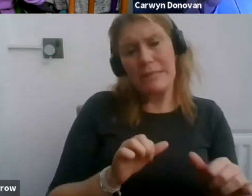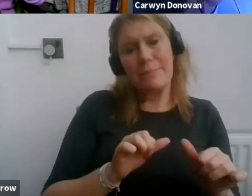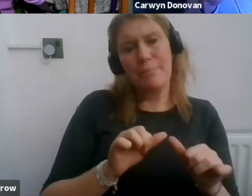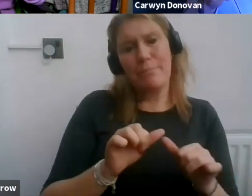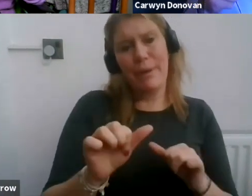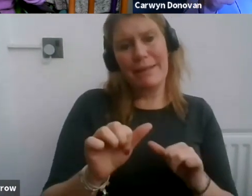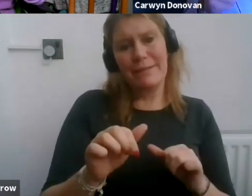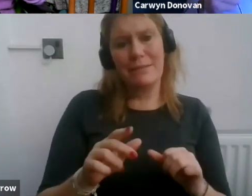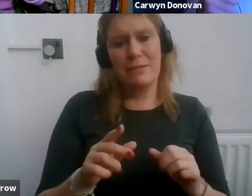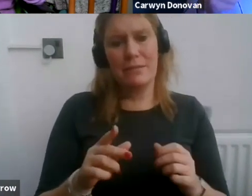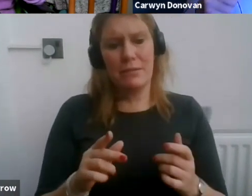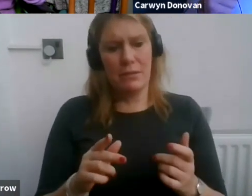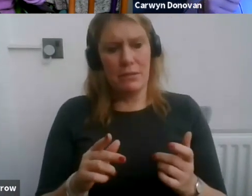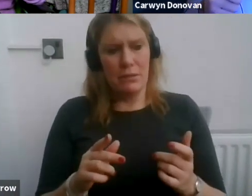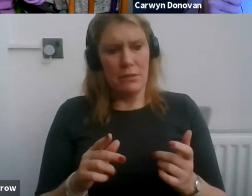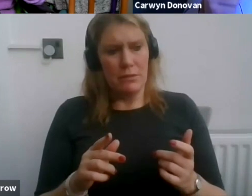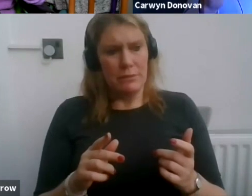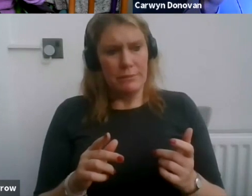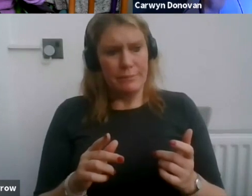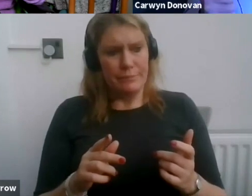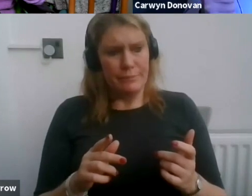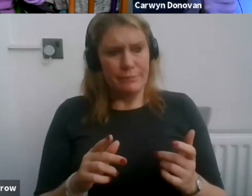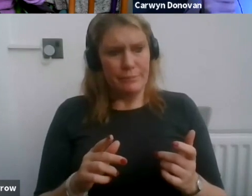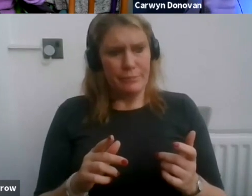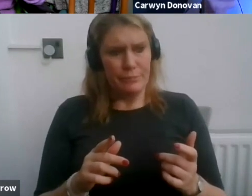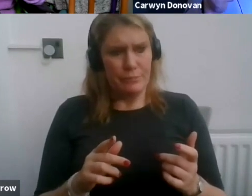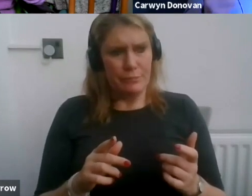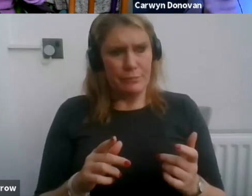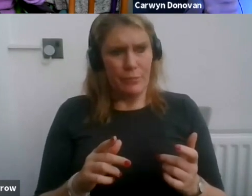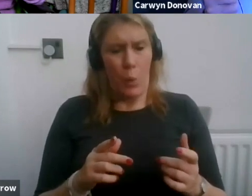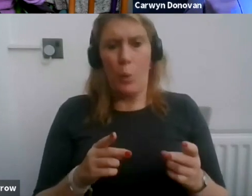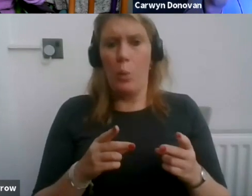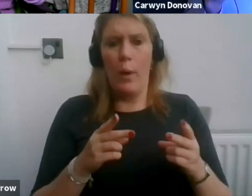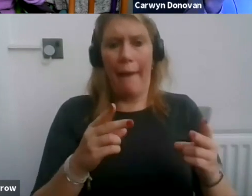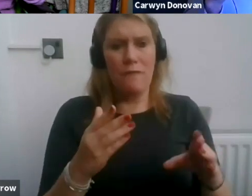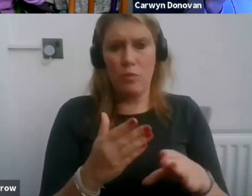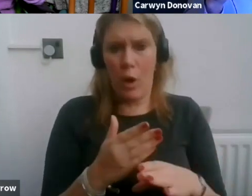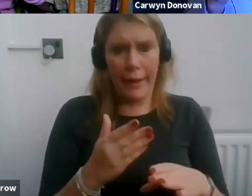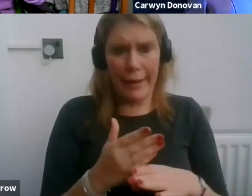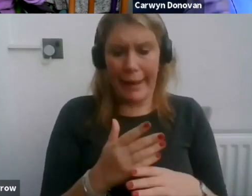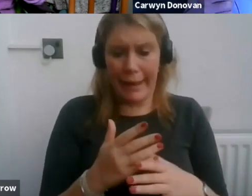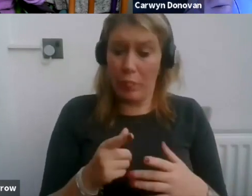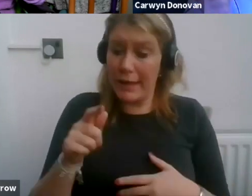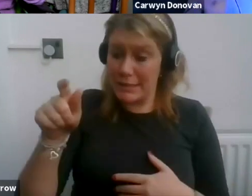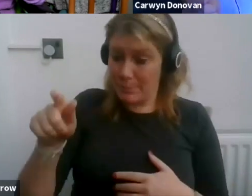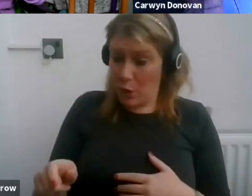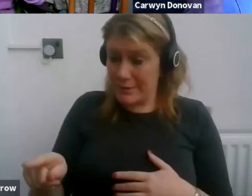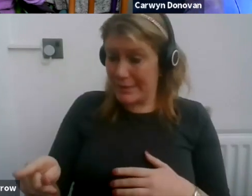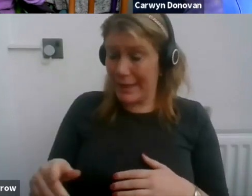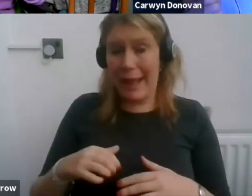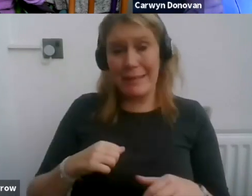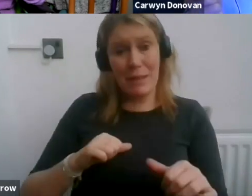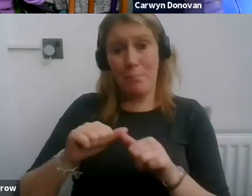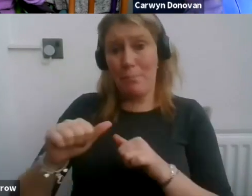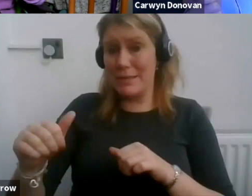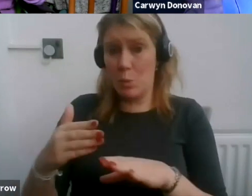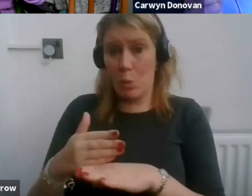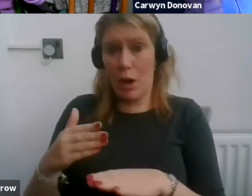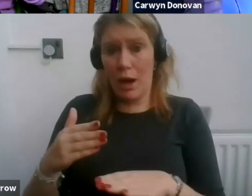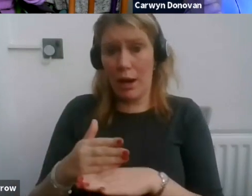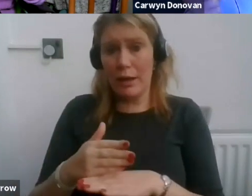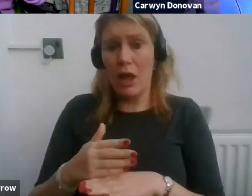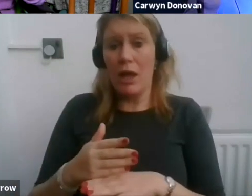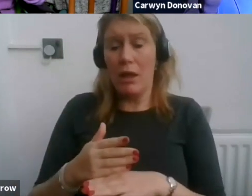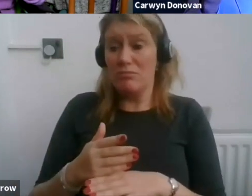do we want to do? This person can provide the best work. That surely should be what